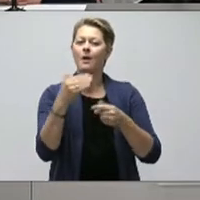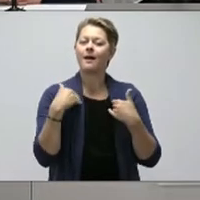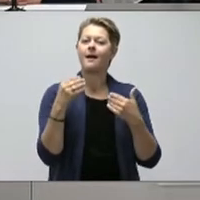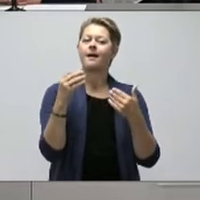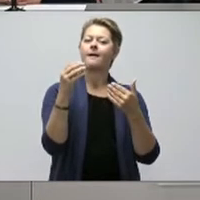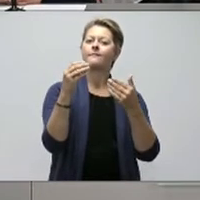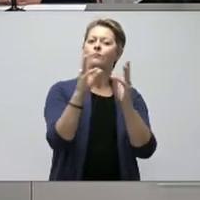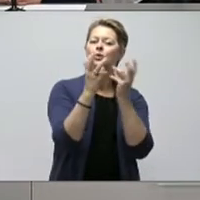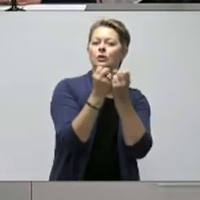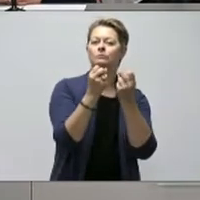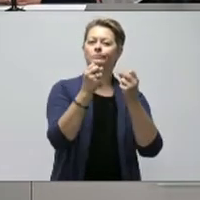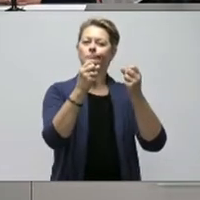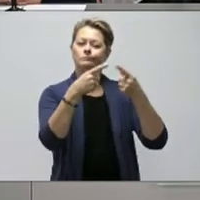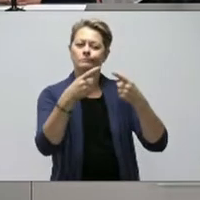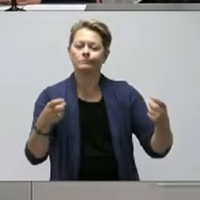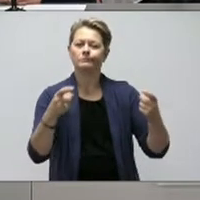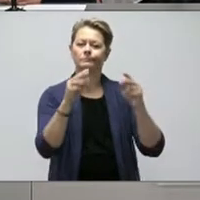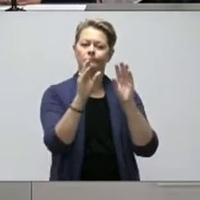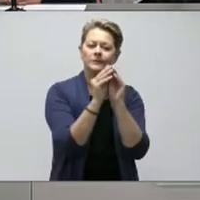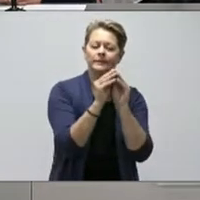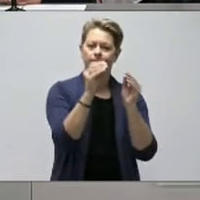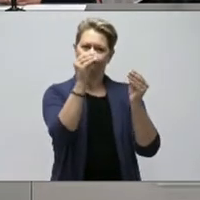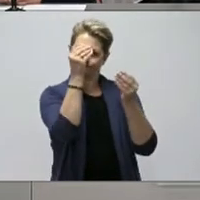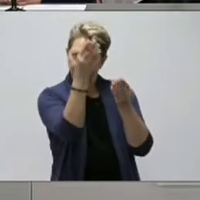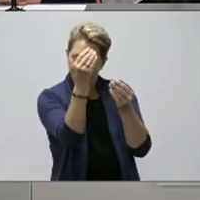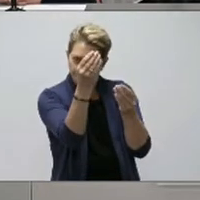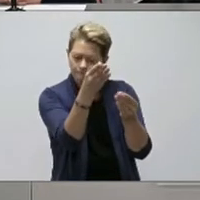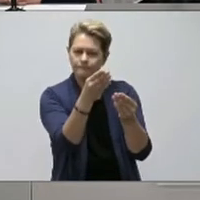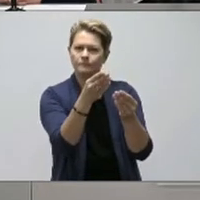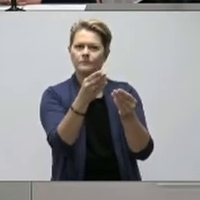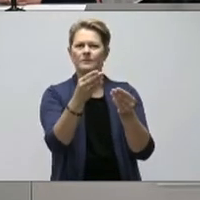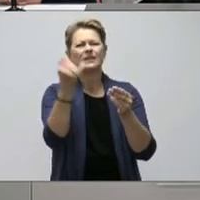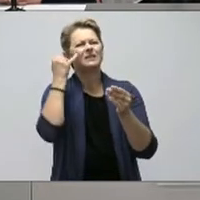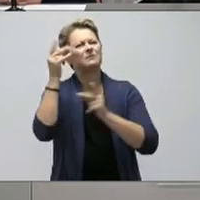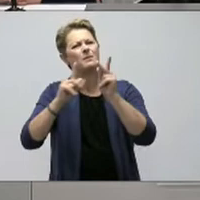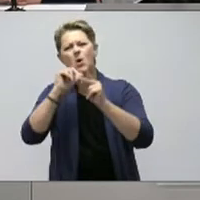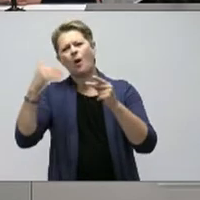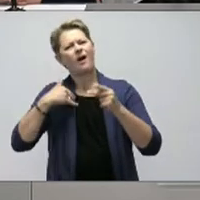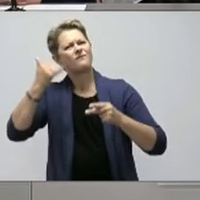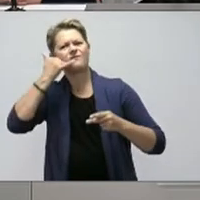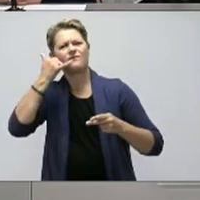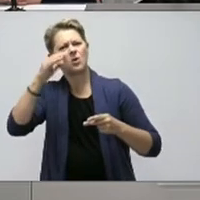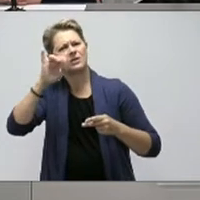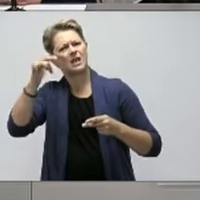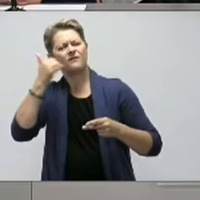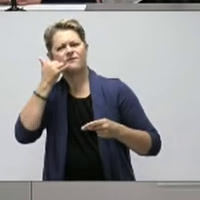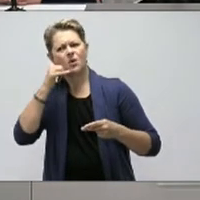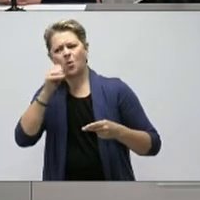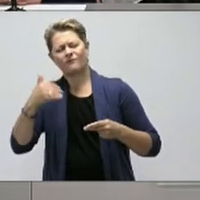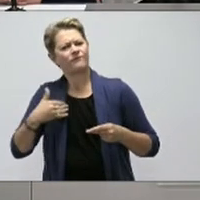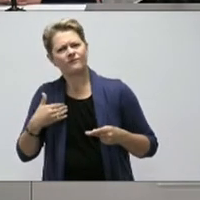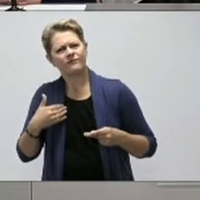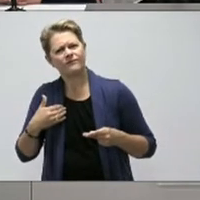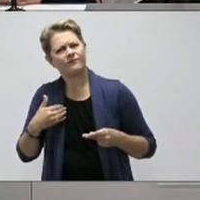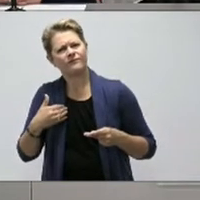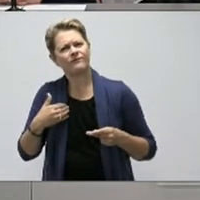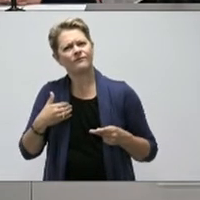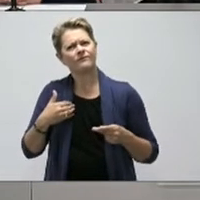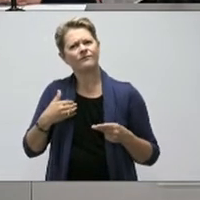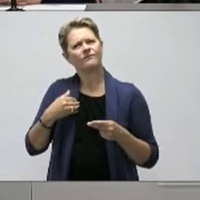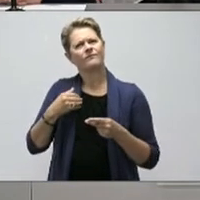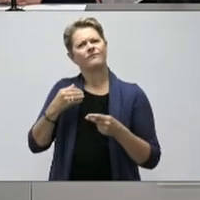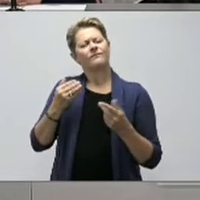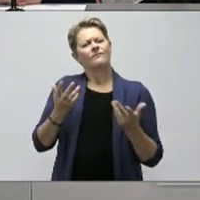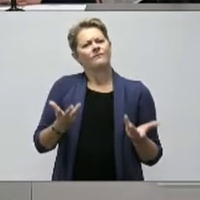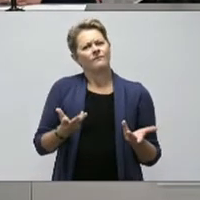inform. You know, I'm thinking about people who don't have iPhones or Android and are concerned and really want to take extra measures, but